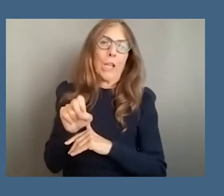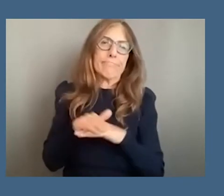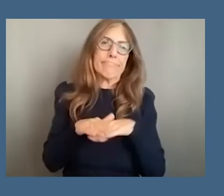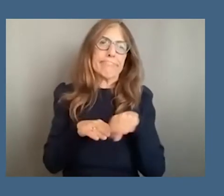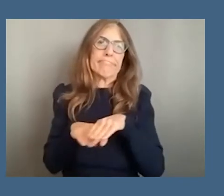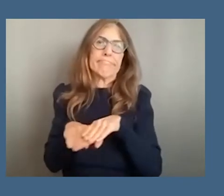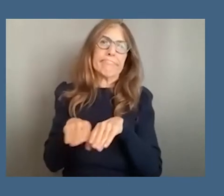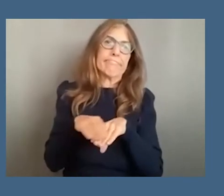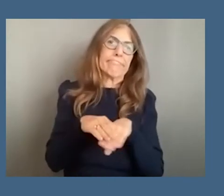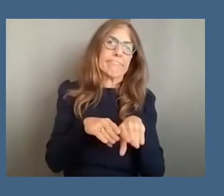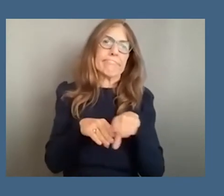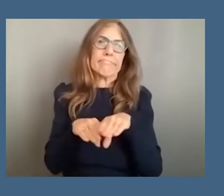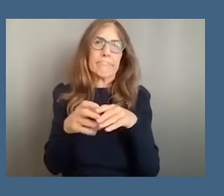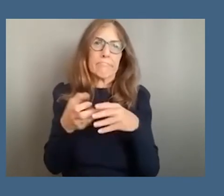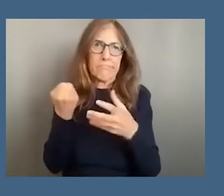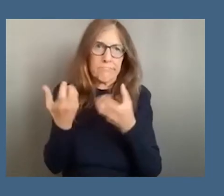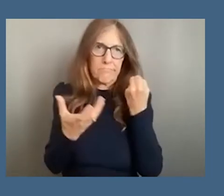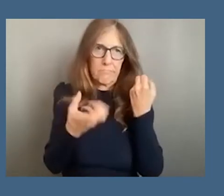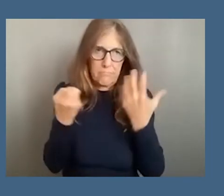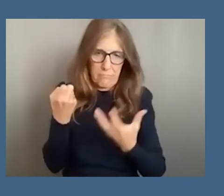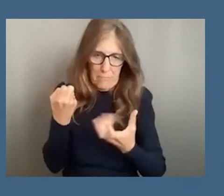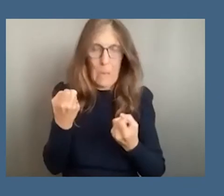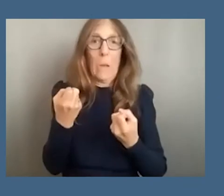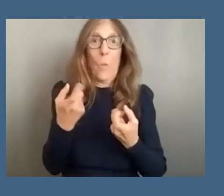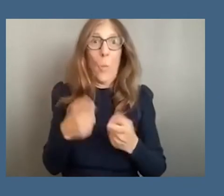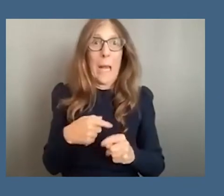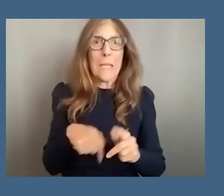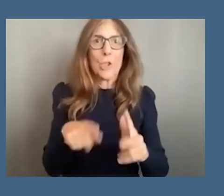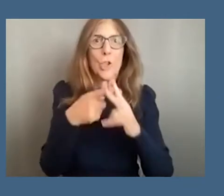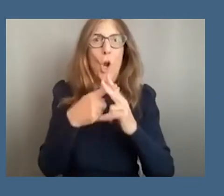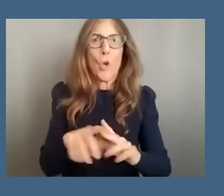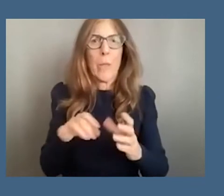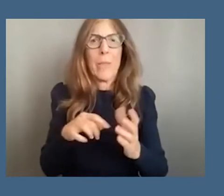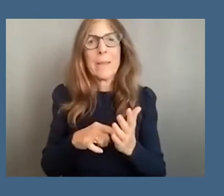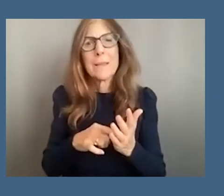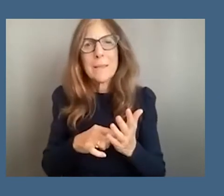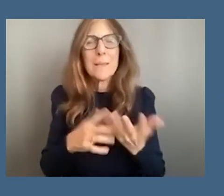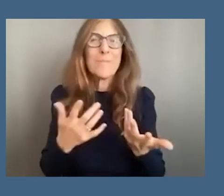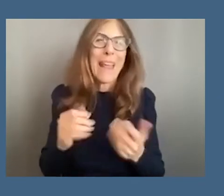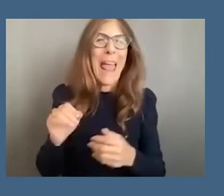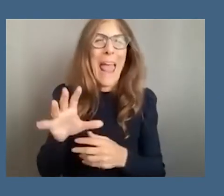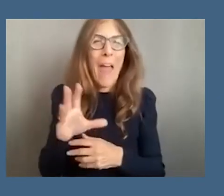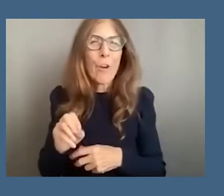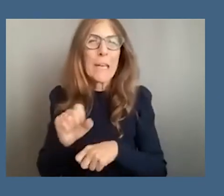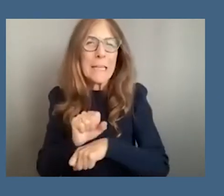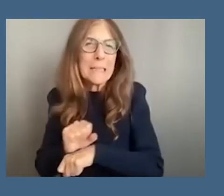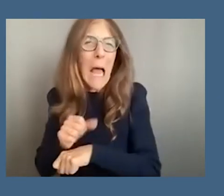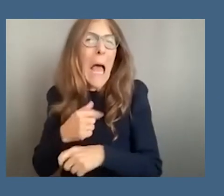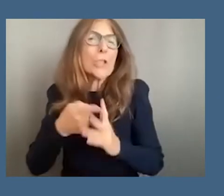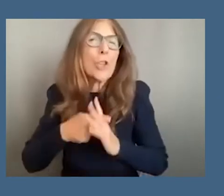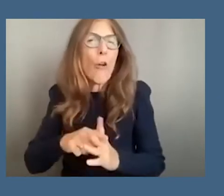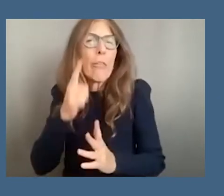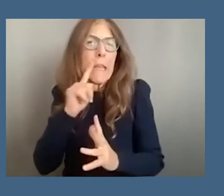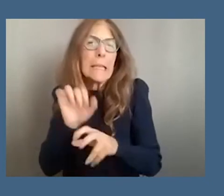i i started doing this uh african enslavement and oppression was just going to be as